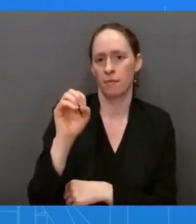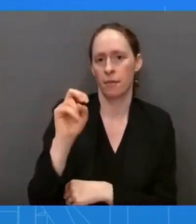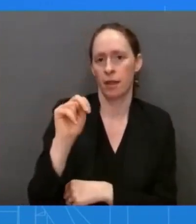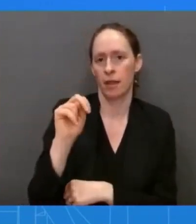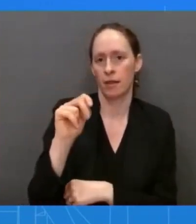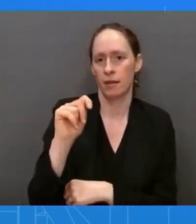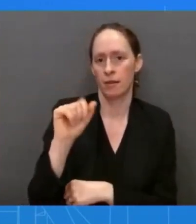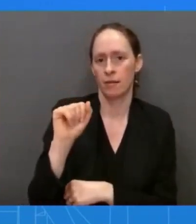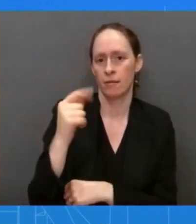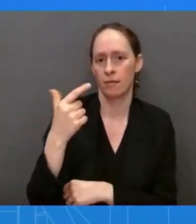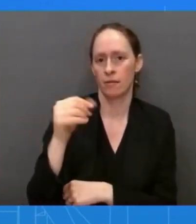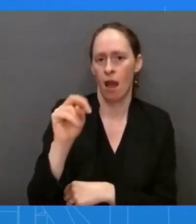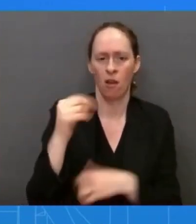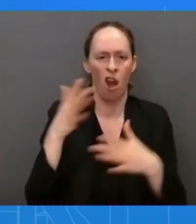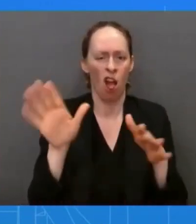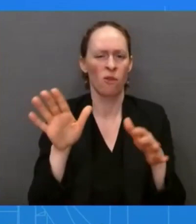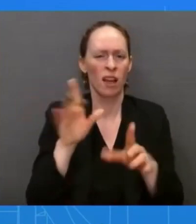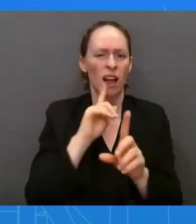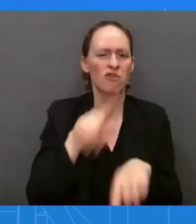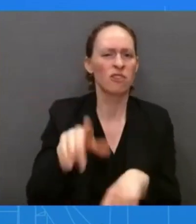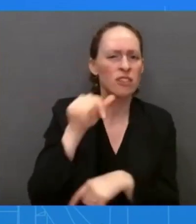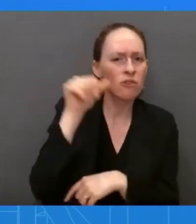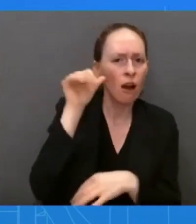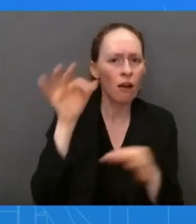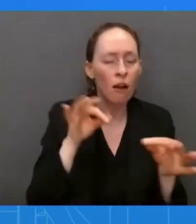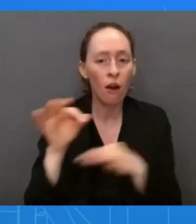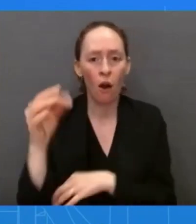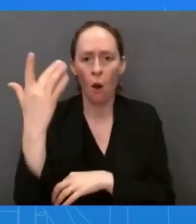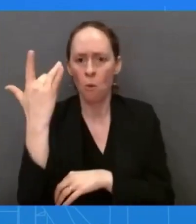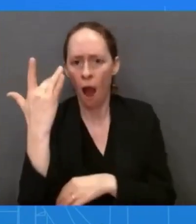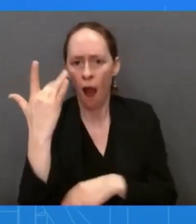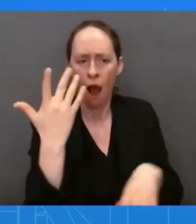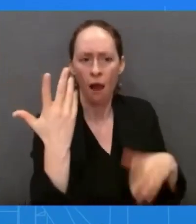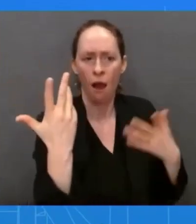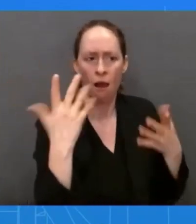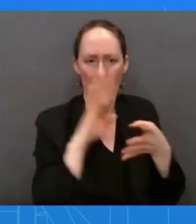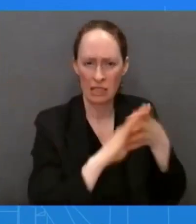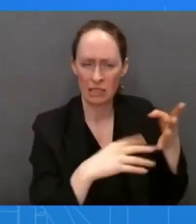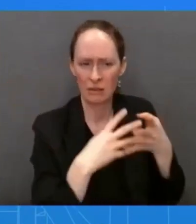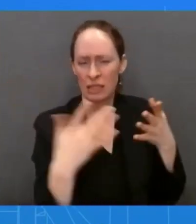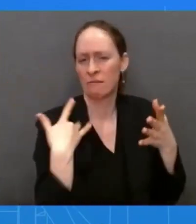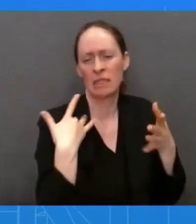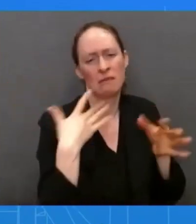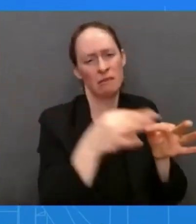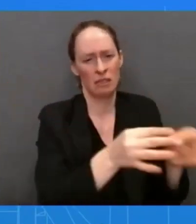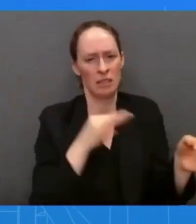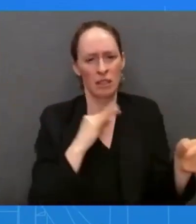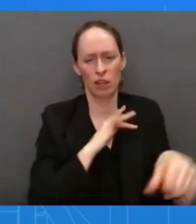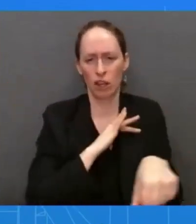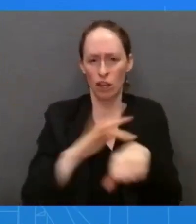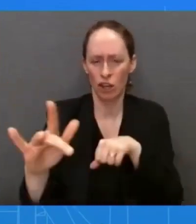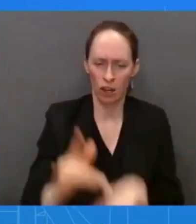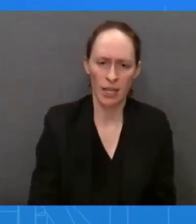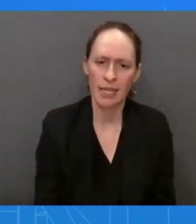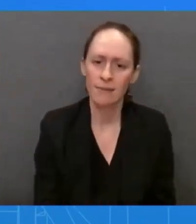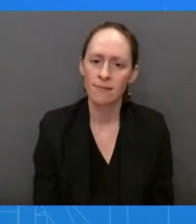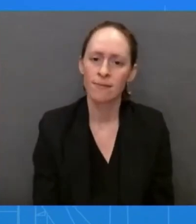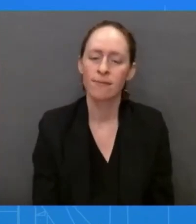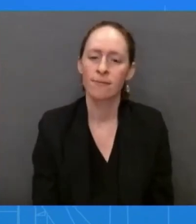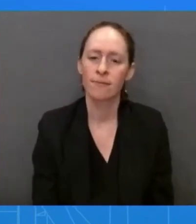Abrams tanks. We have said from the very beginning, heck, we've been saying this since the war began, we know